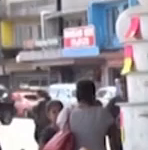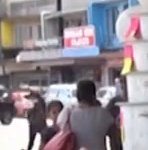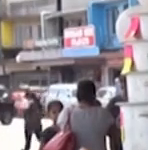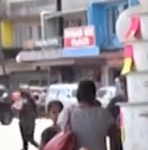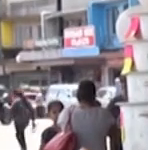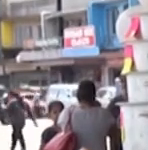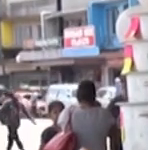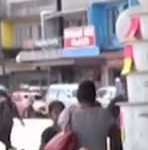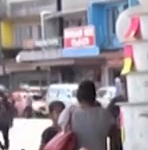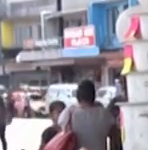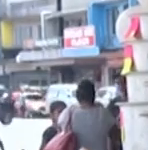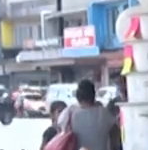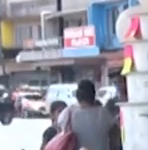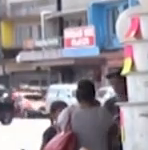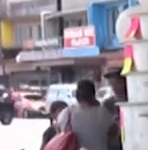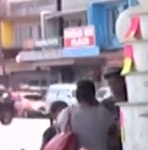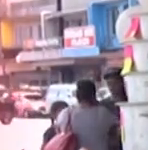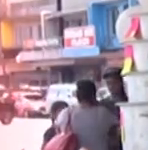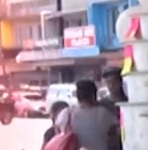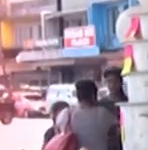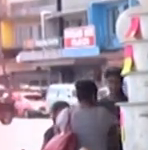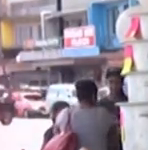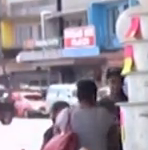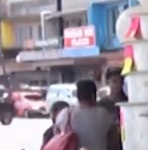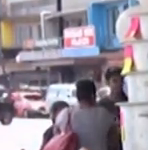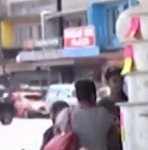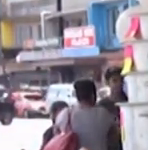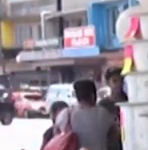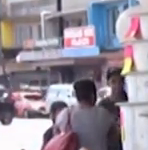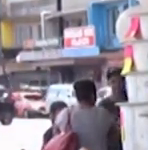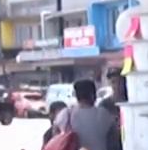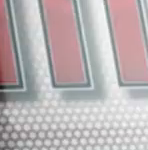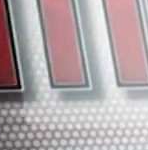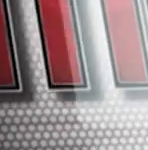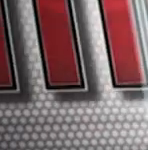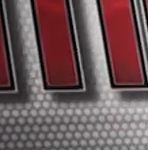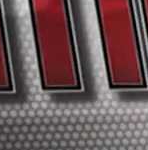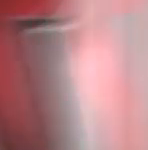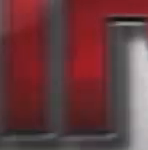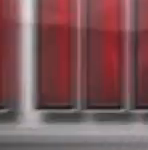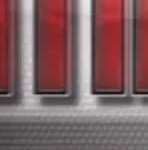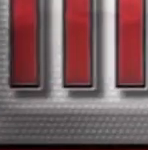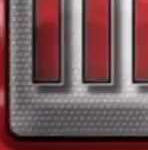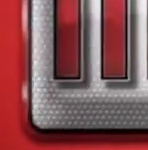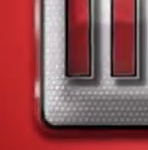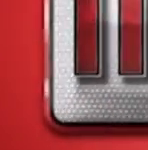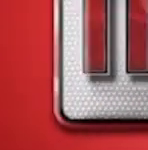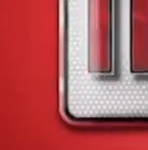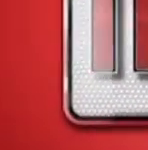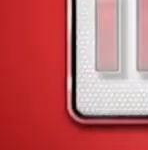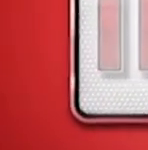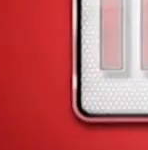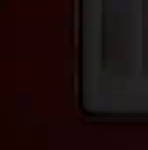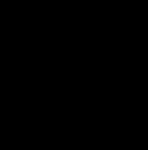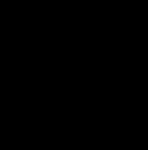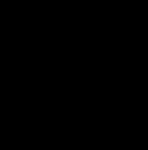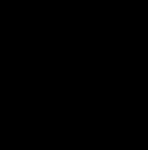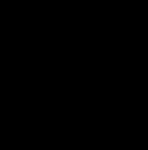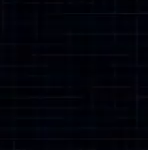My name is Neha, and I'm from Kadavi. And Mirji FM, it's hot. Mirji FM, it's hot.